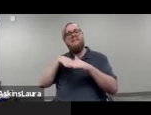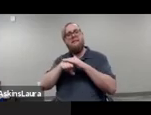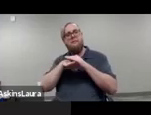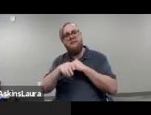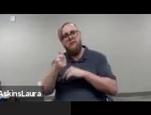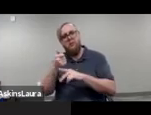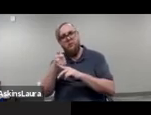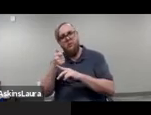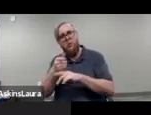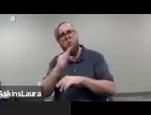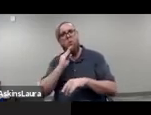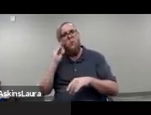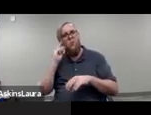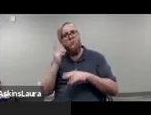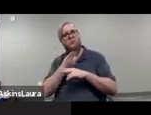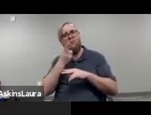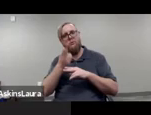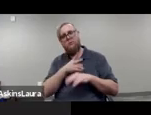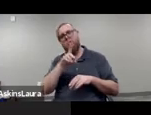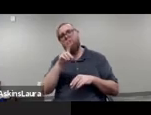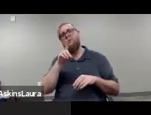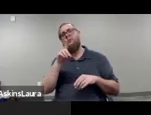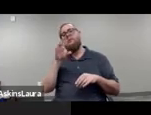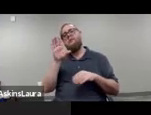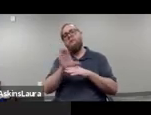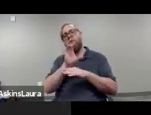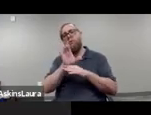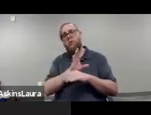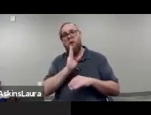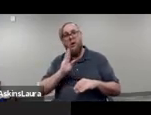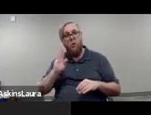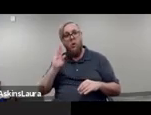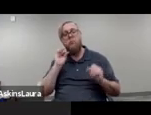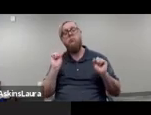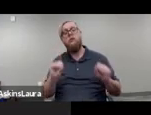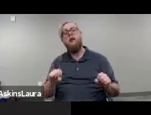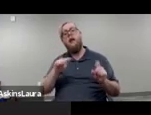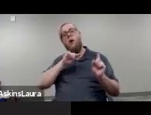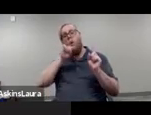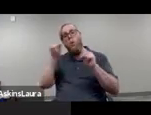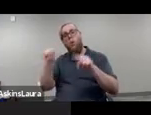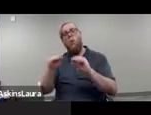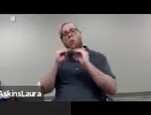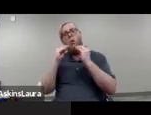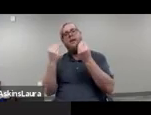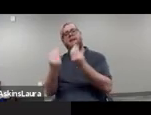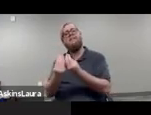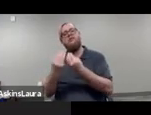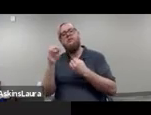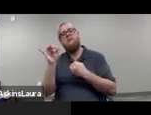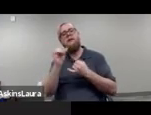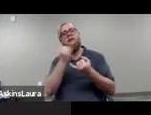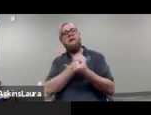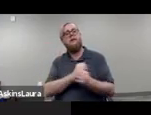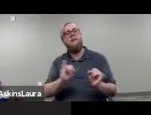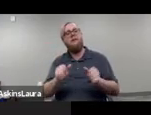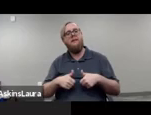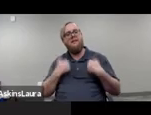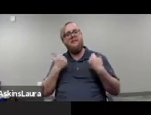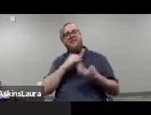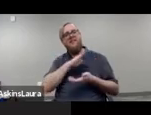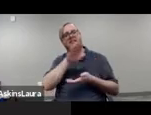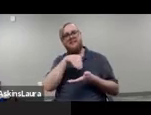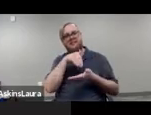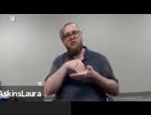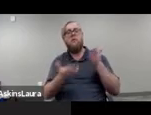home to use a computer to do the census online could go to an organization such as an independent living center that might become